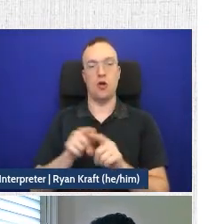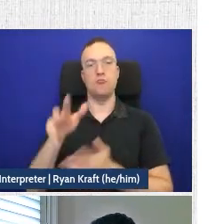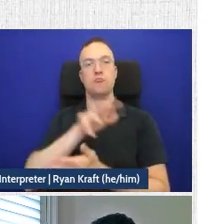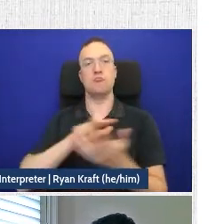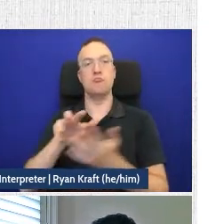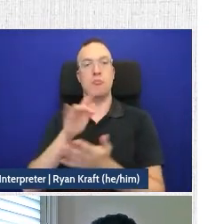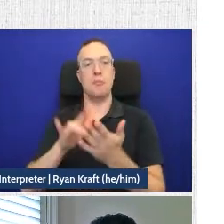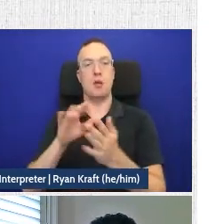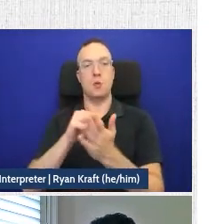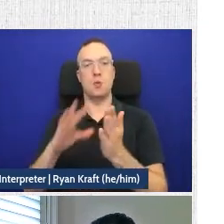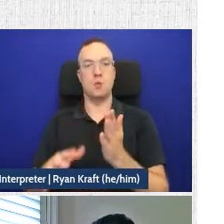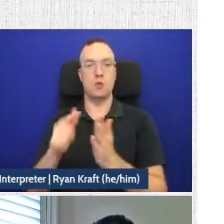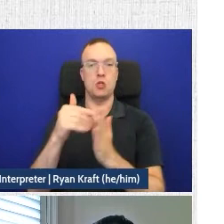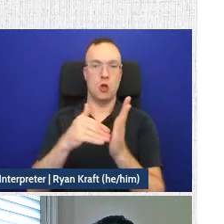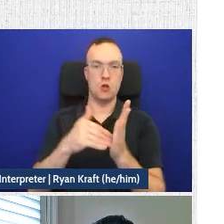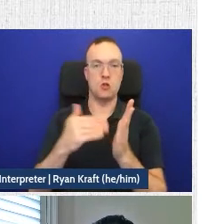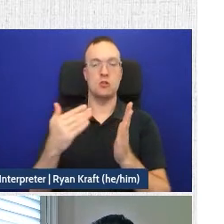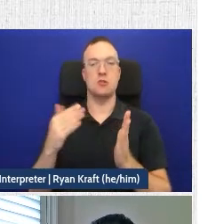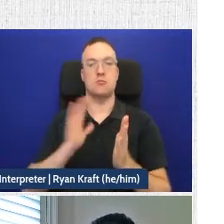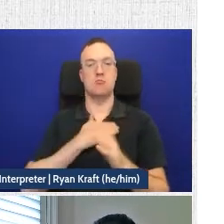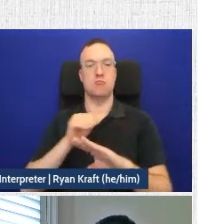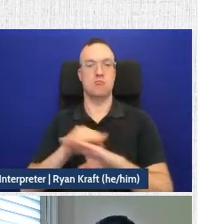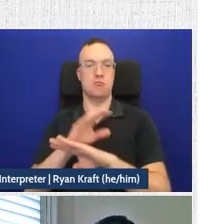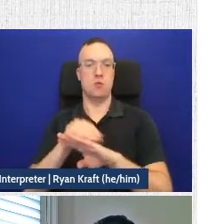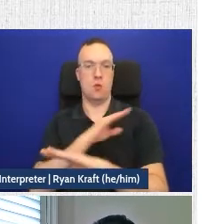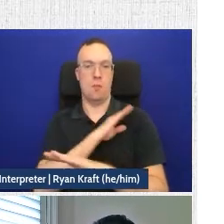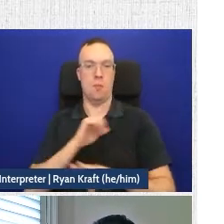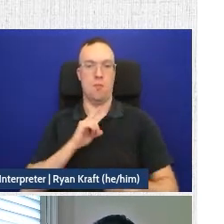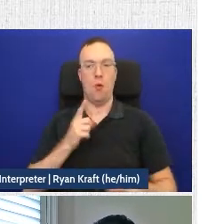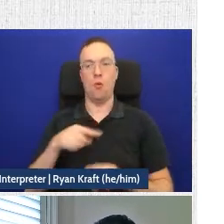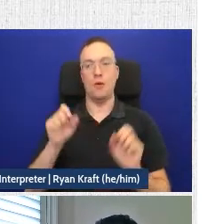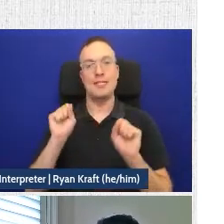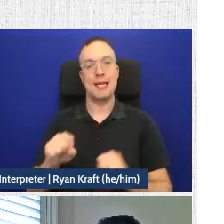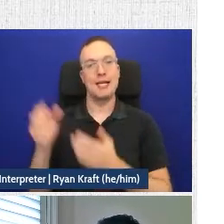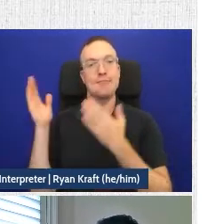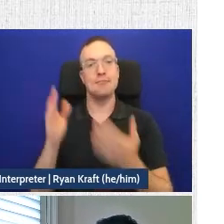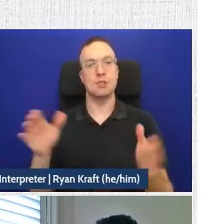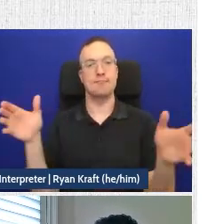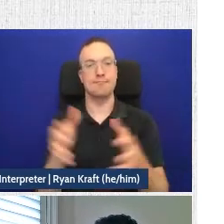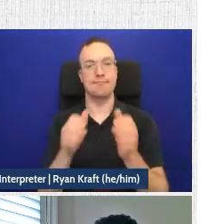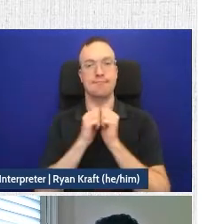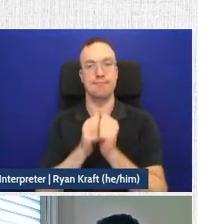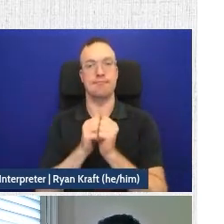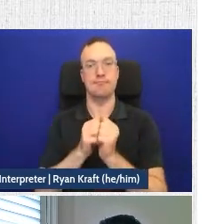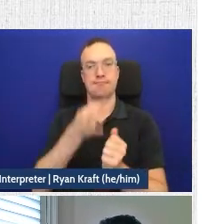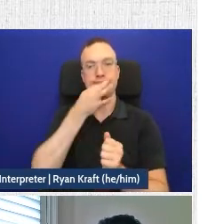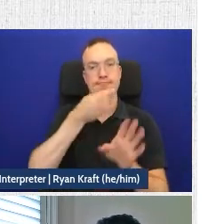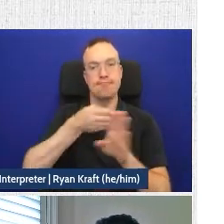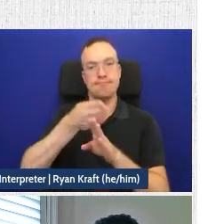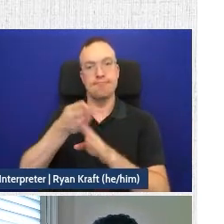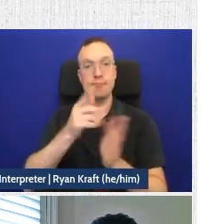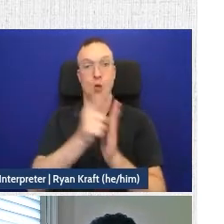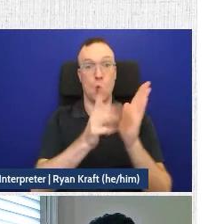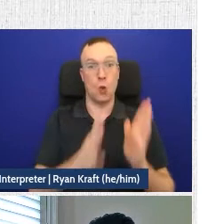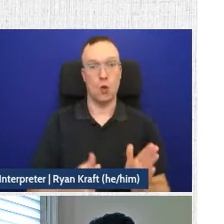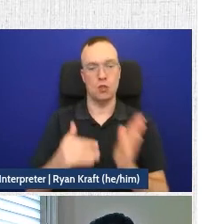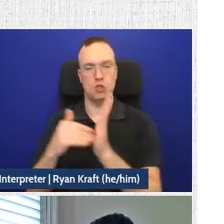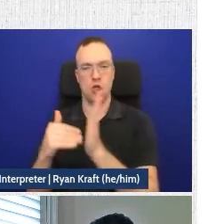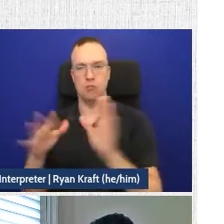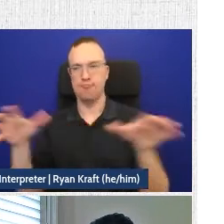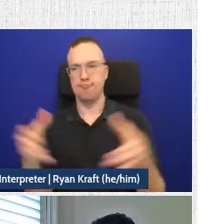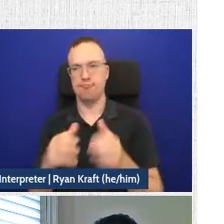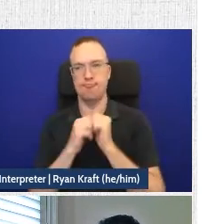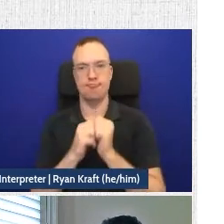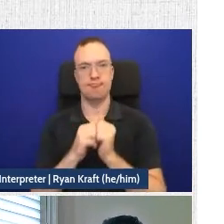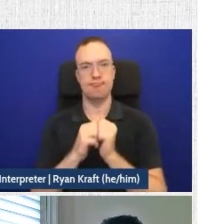students, doctors, and our advisory board, we're actually able to bring together the expertise of both lawyers and doctors to